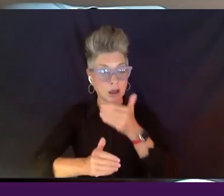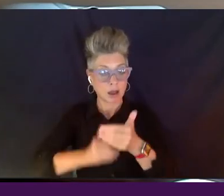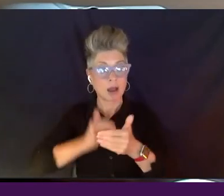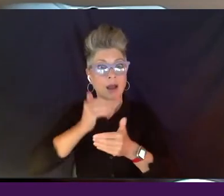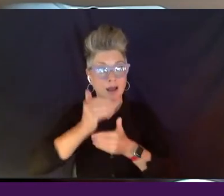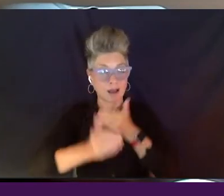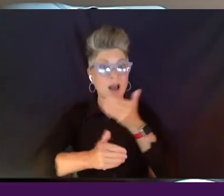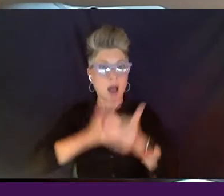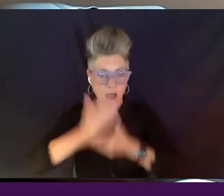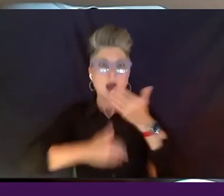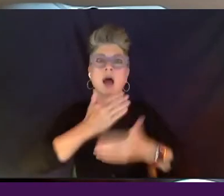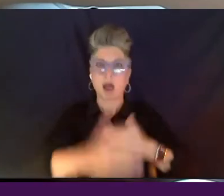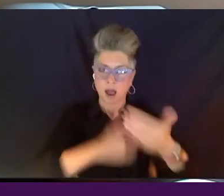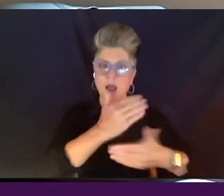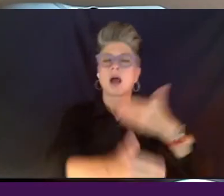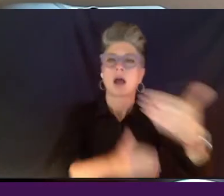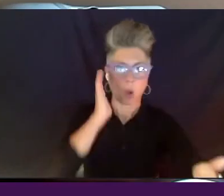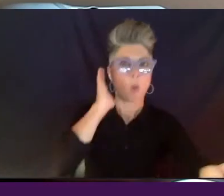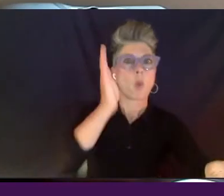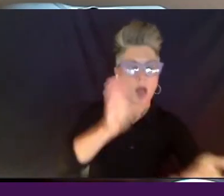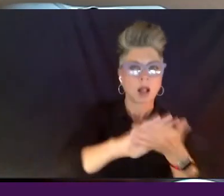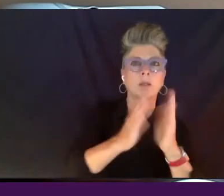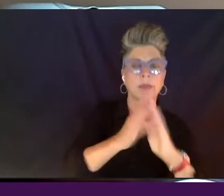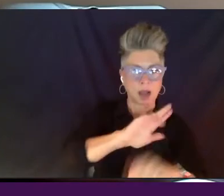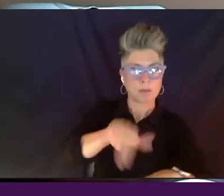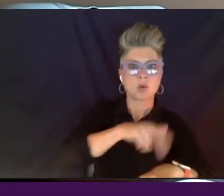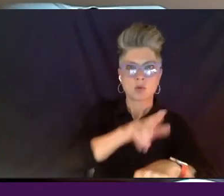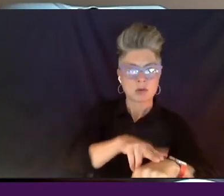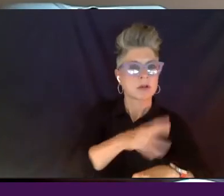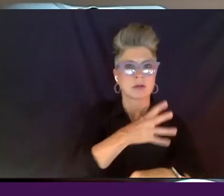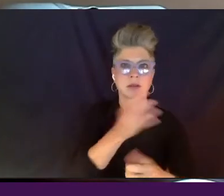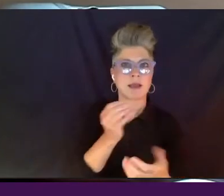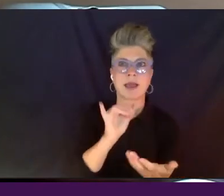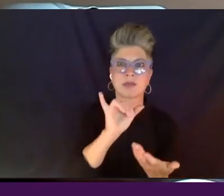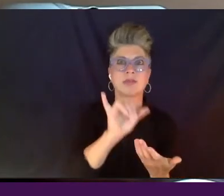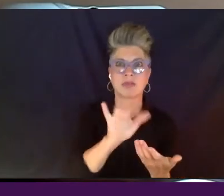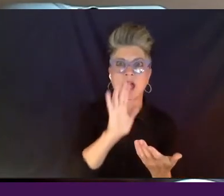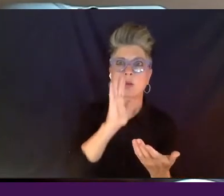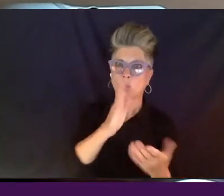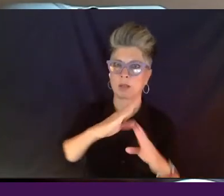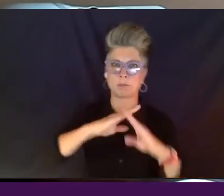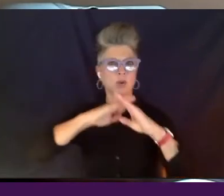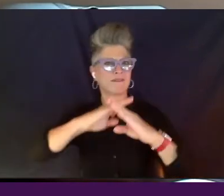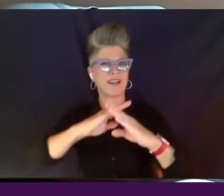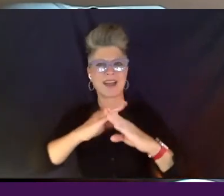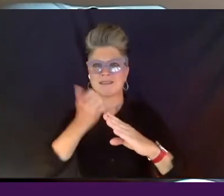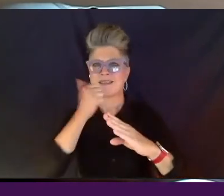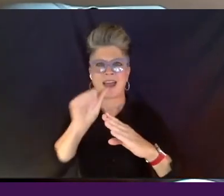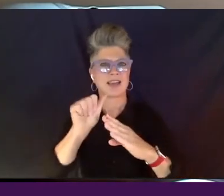And I think that that is going to do a huge amount to prevent any kind of like kind of retrenchment.